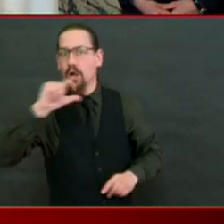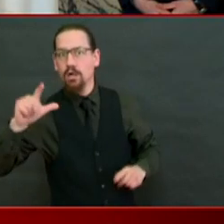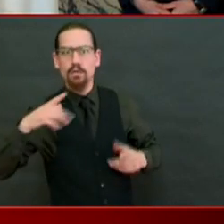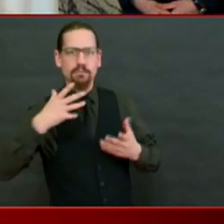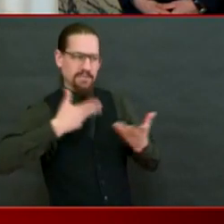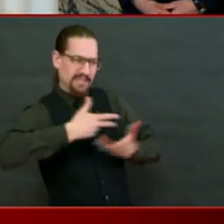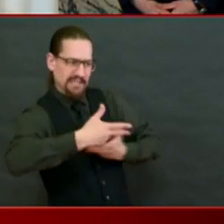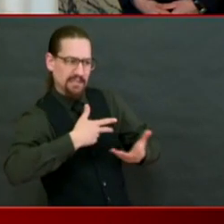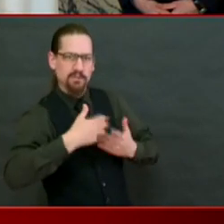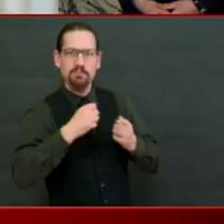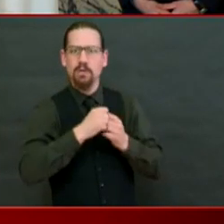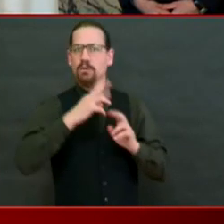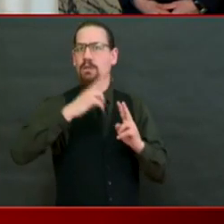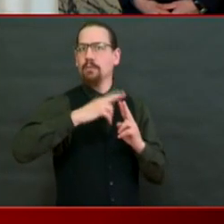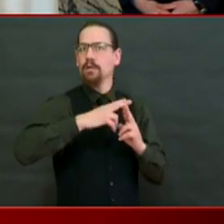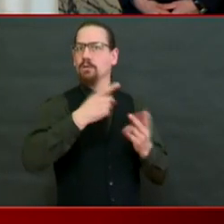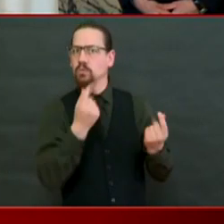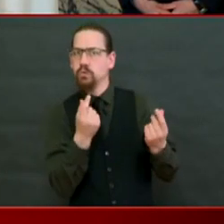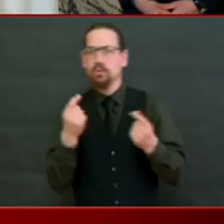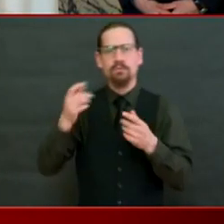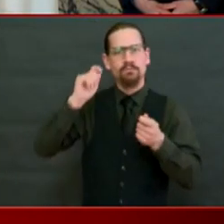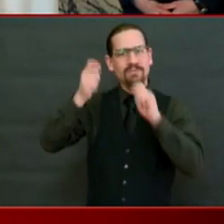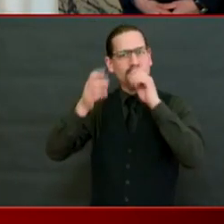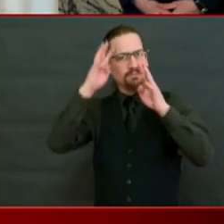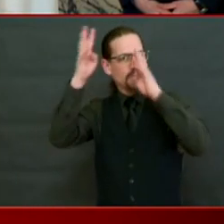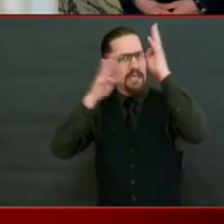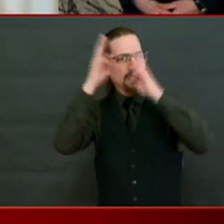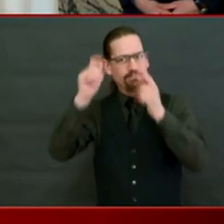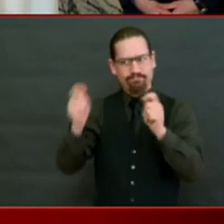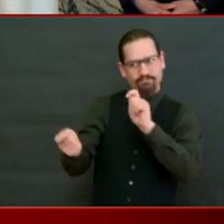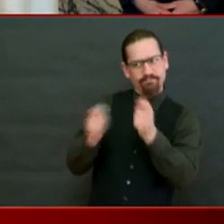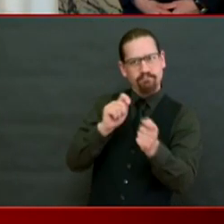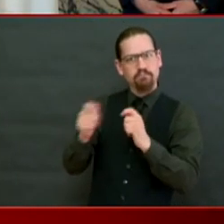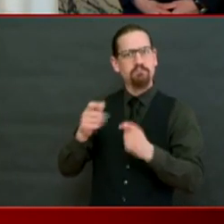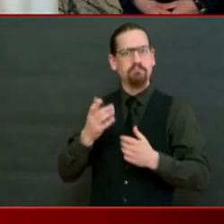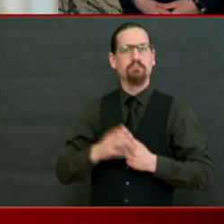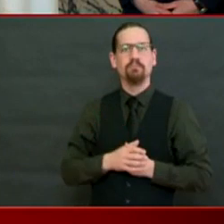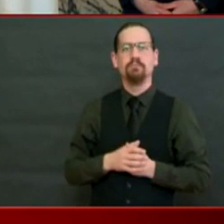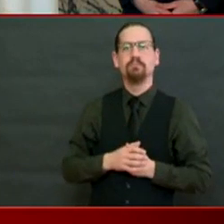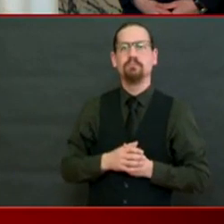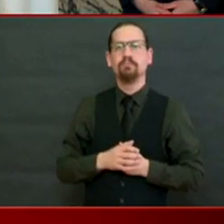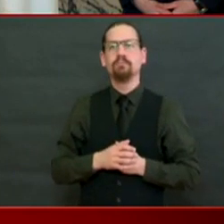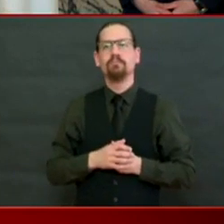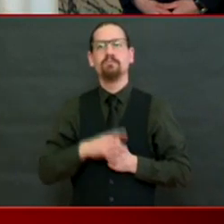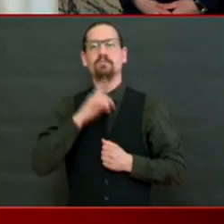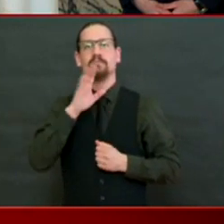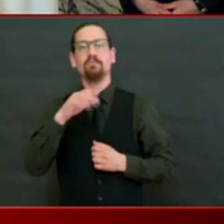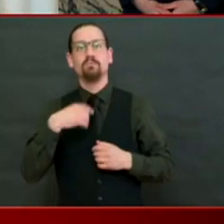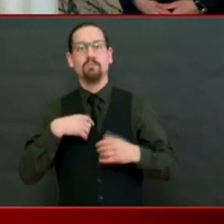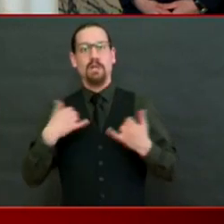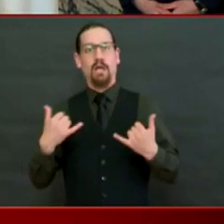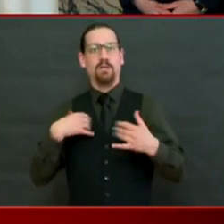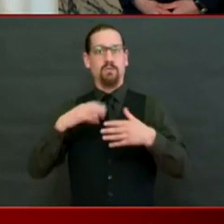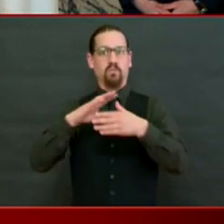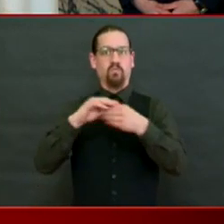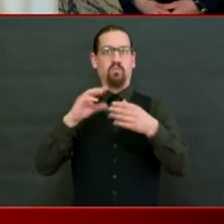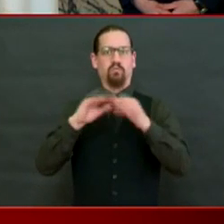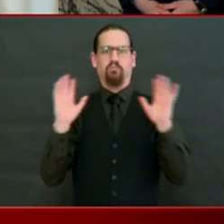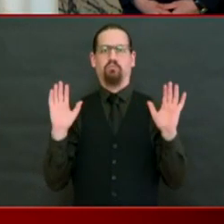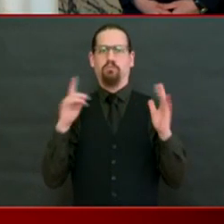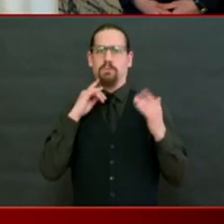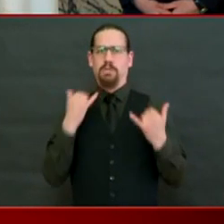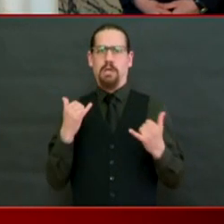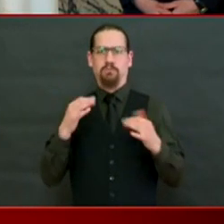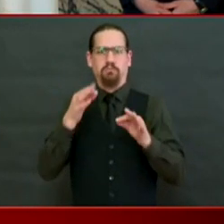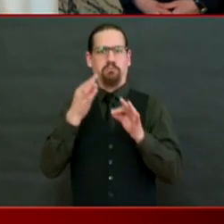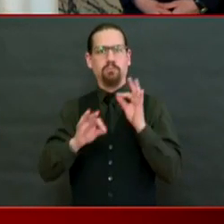generated many more questions than I have answered. What about churches? What about, you know, other